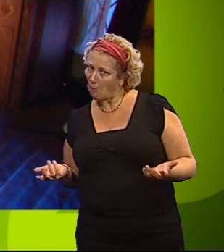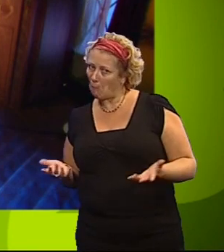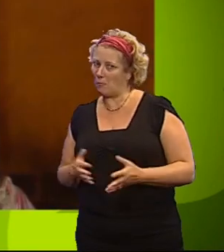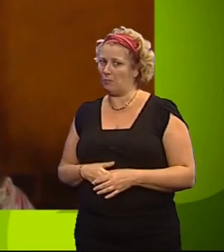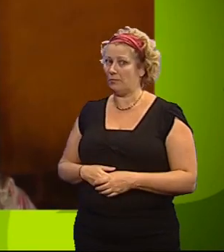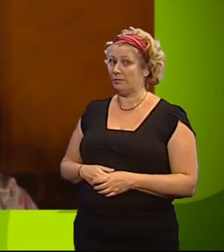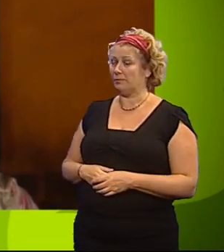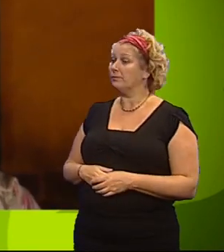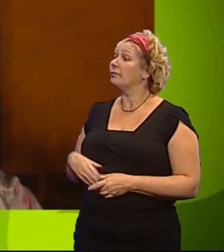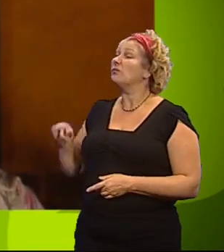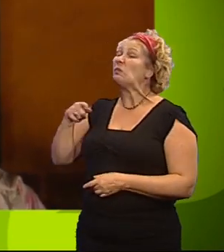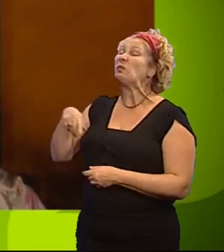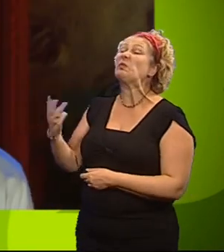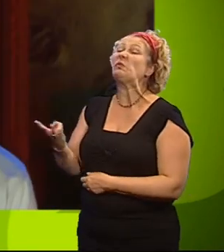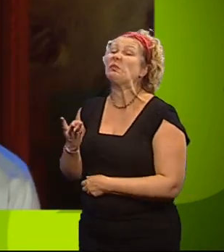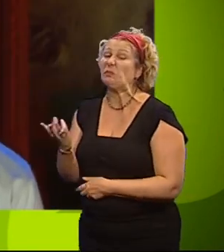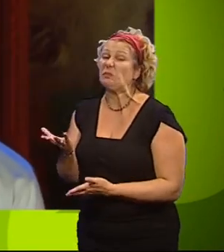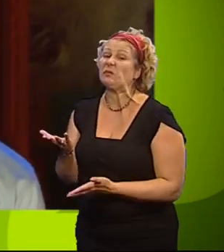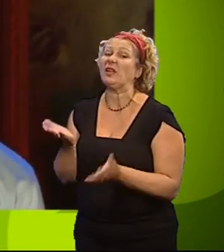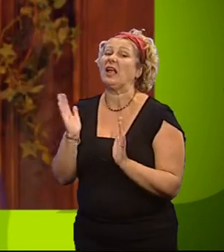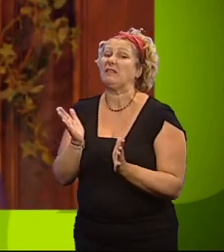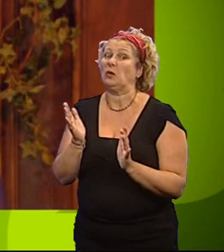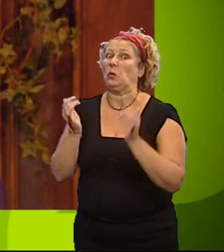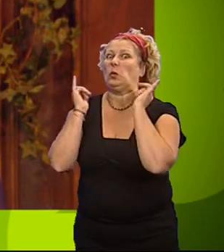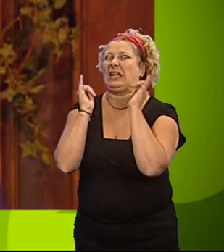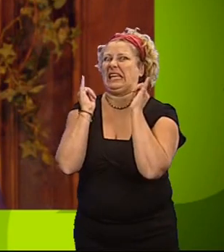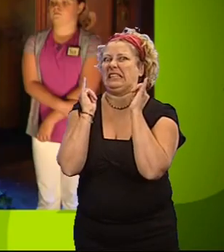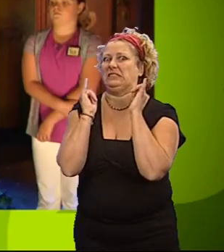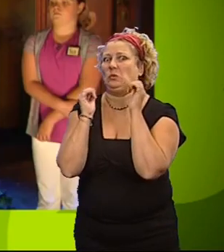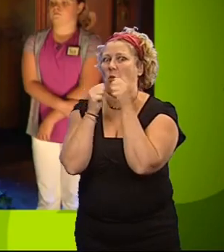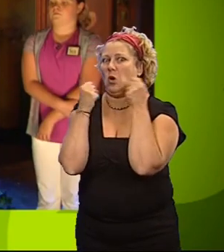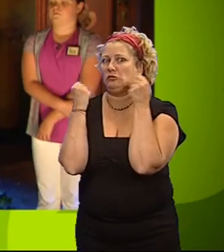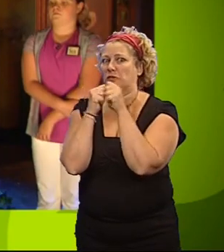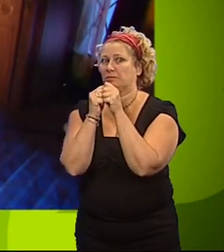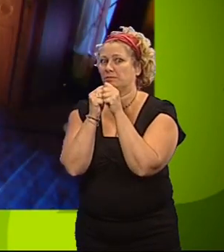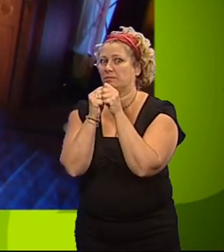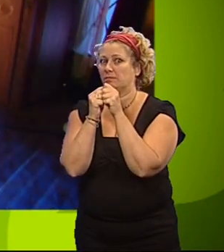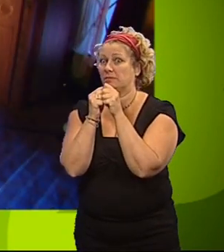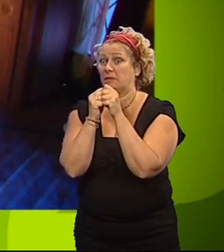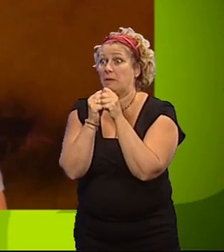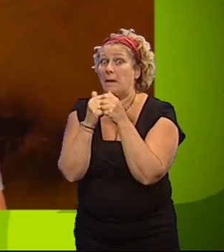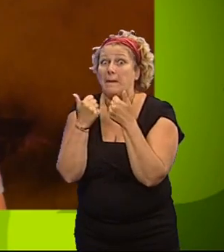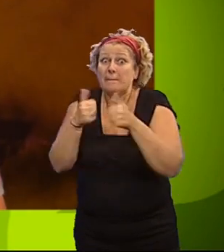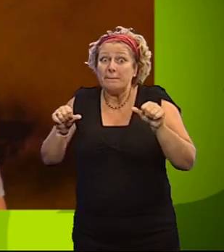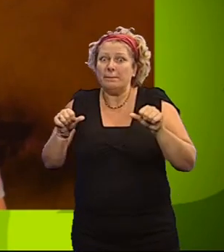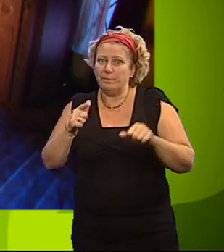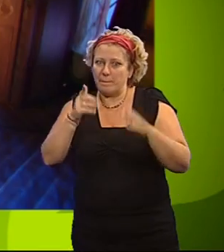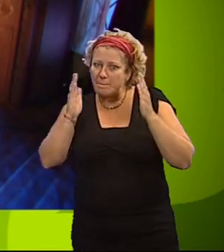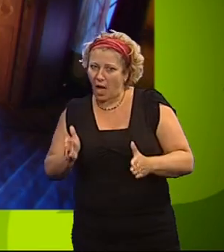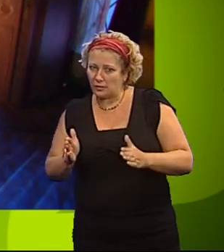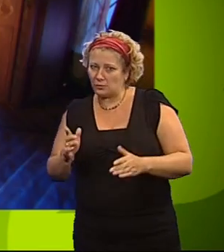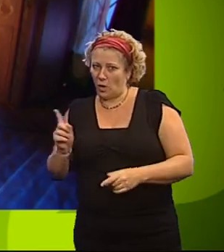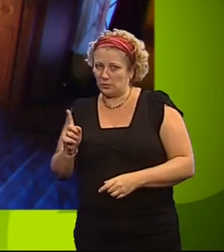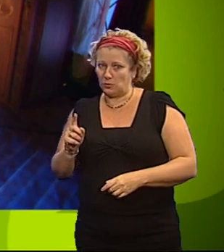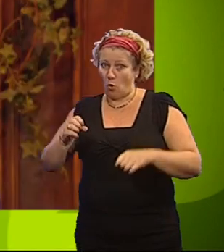Unfortunate. This challenge is wicked wardrobes. To pass, you must have all of the lights